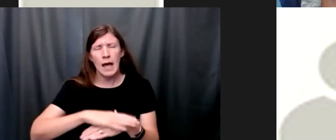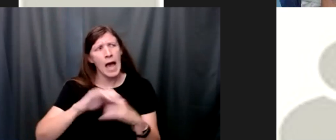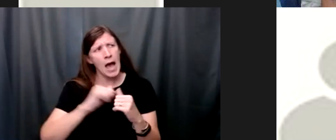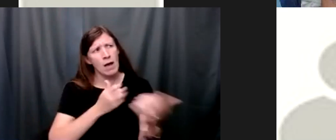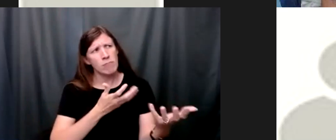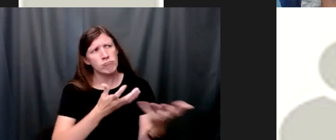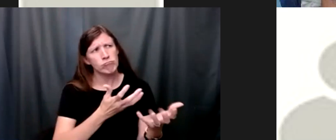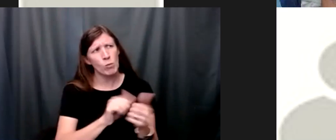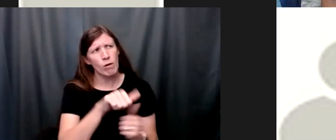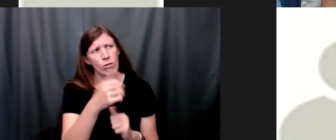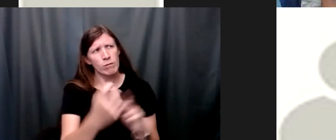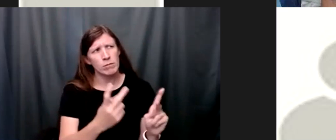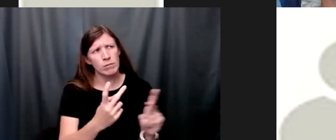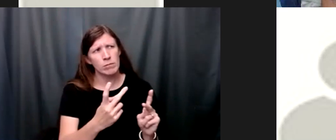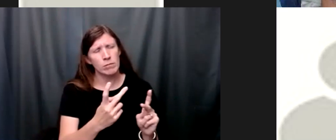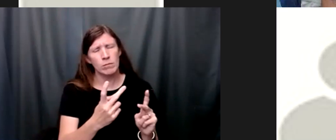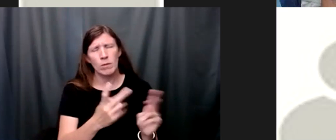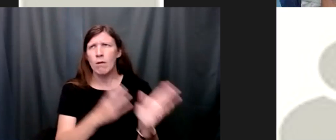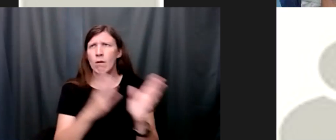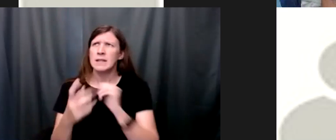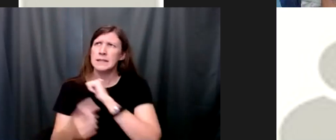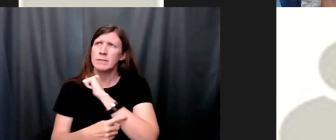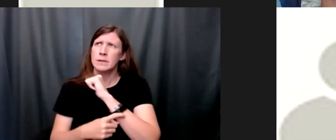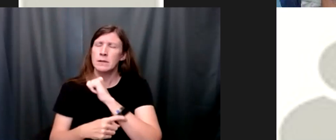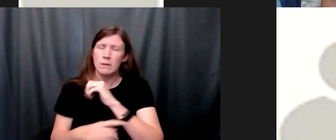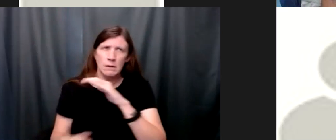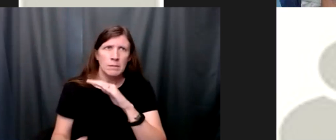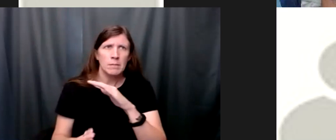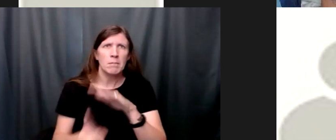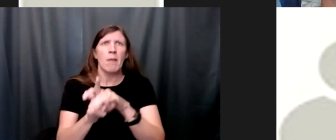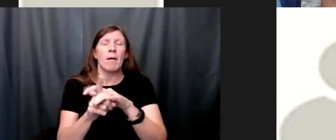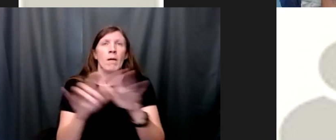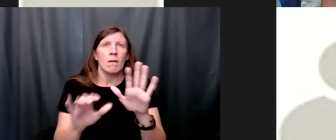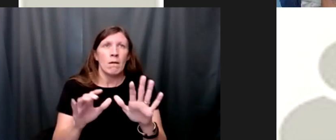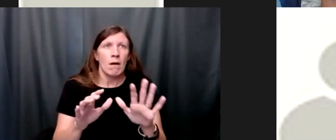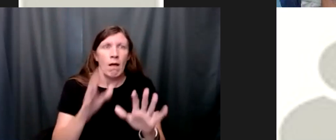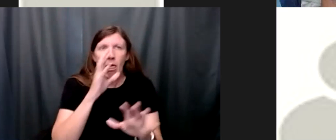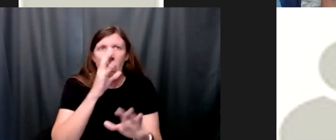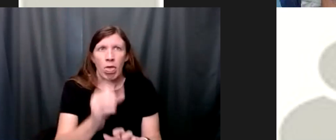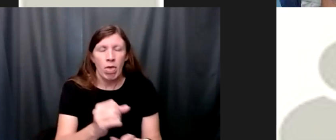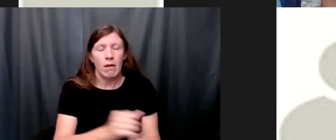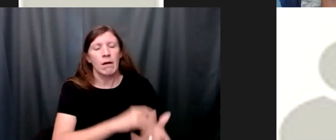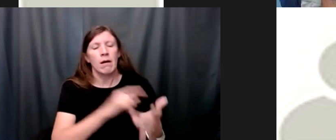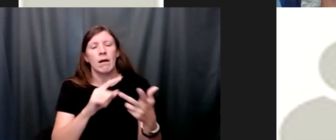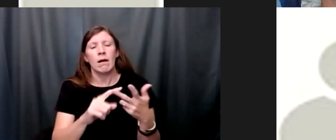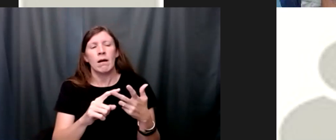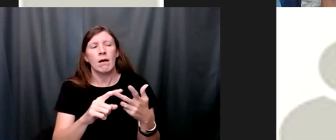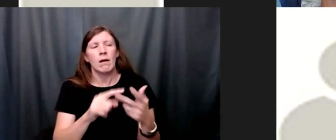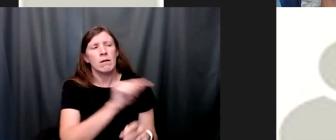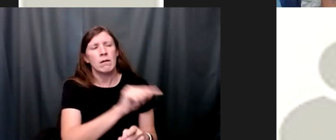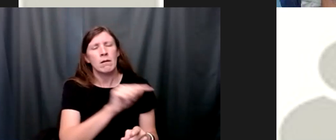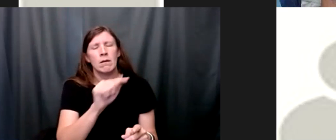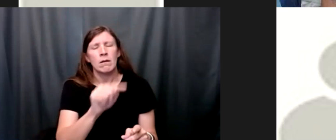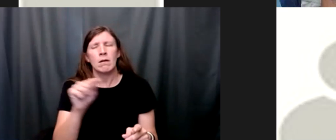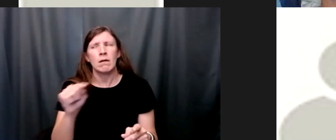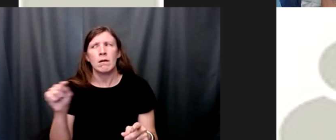what temptations tripped me up and then i can see patterns and begin to